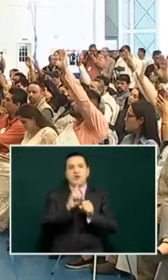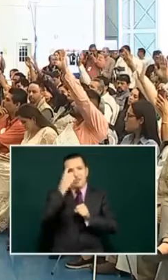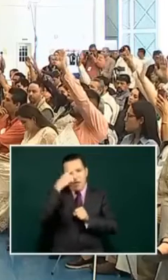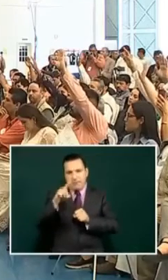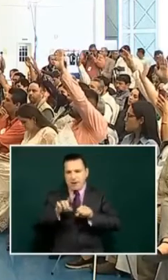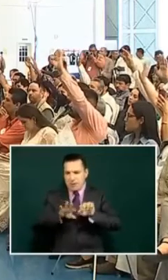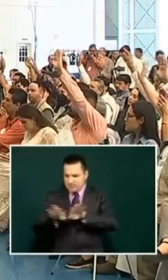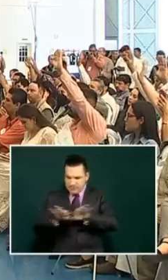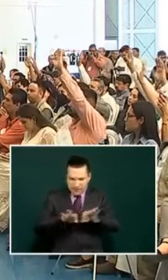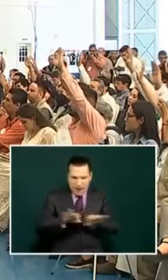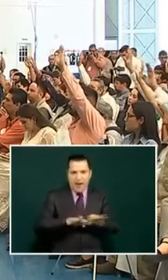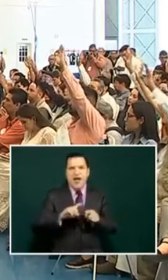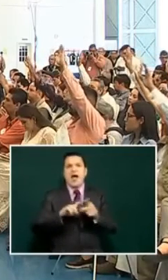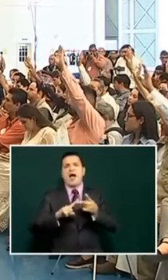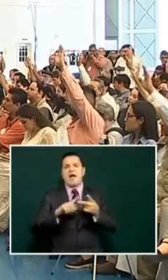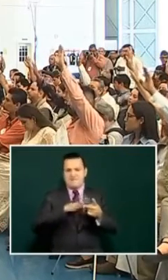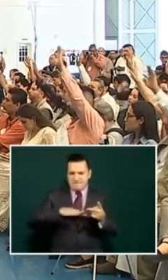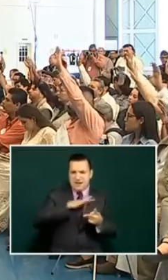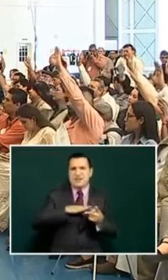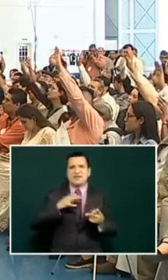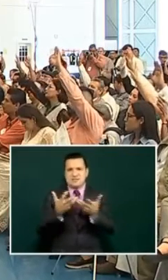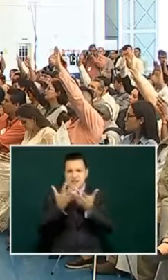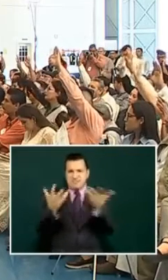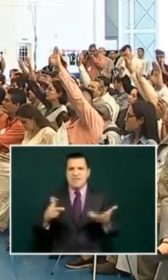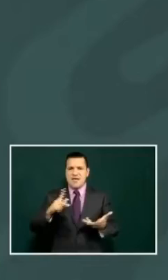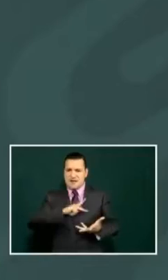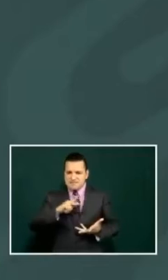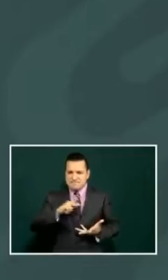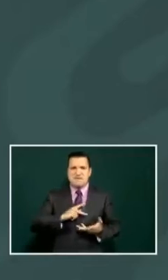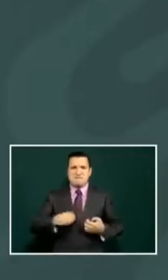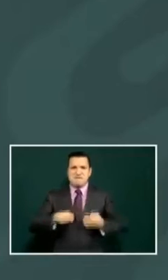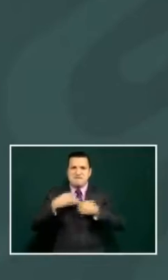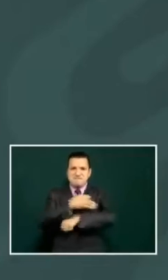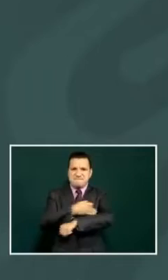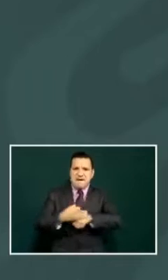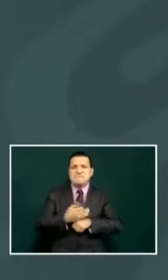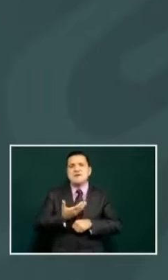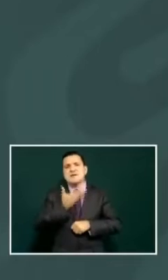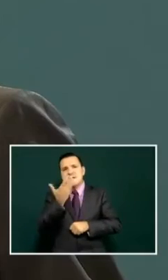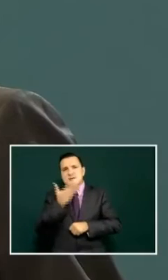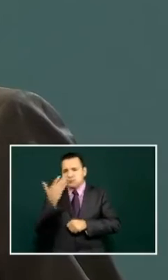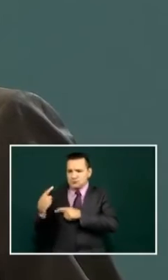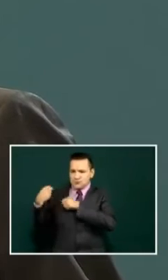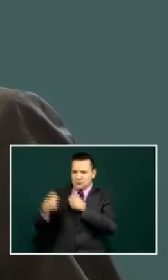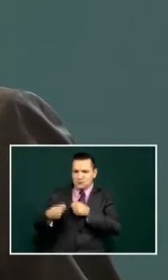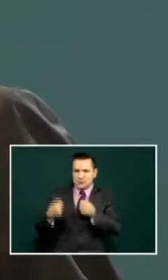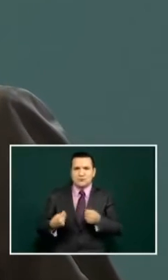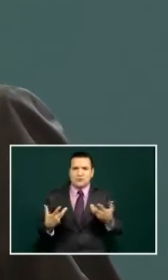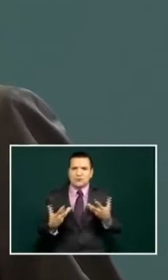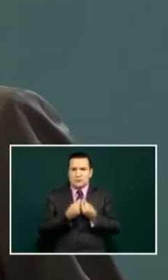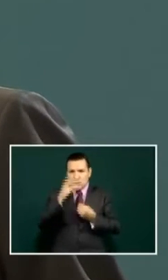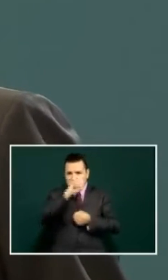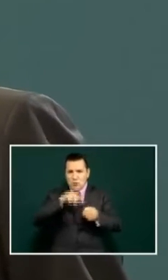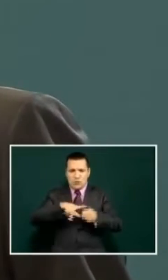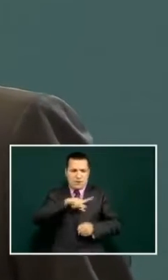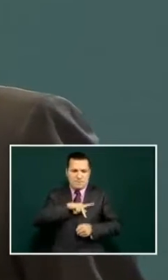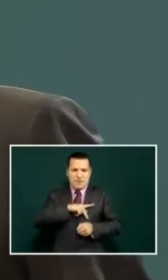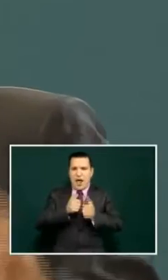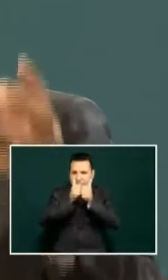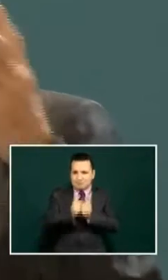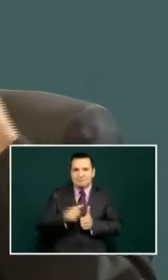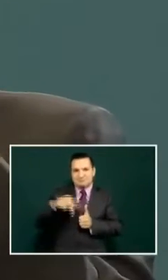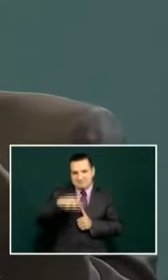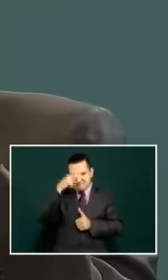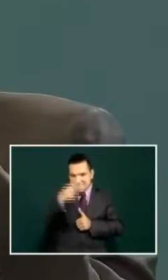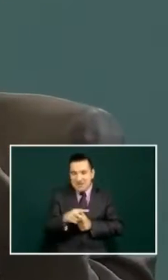Mexican people can work and be happy where they were born where their customs are where their cultures